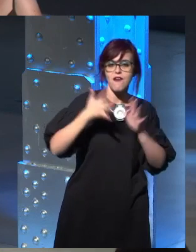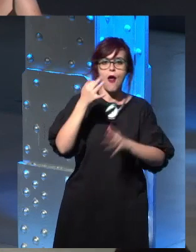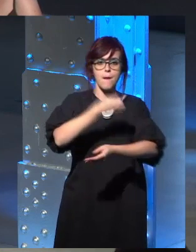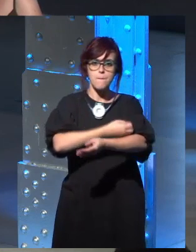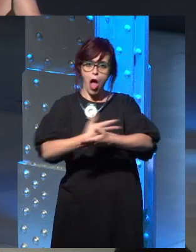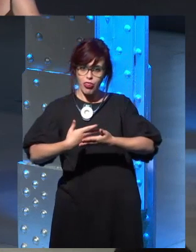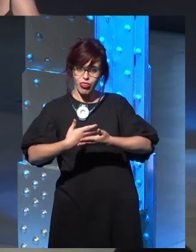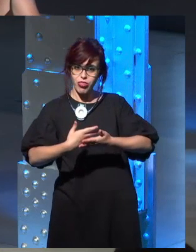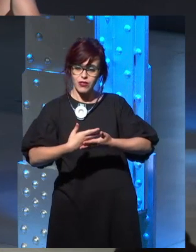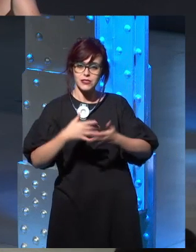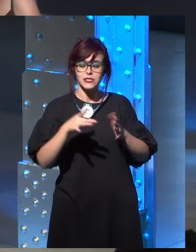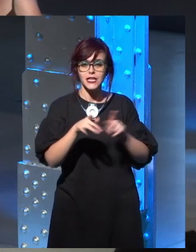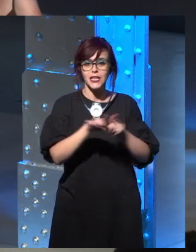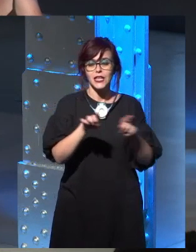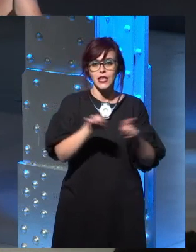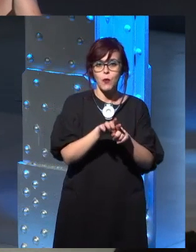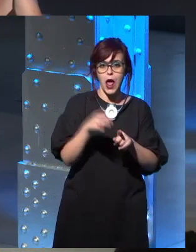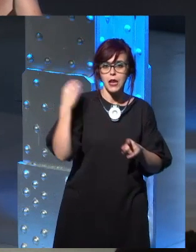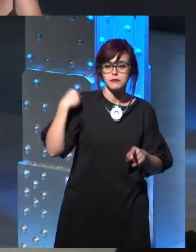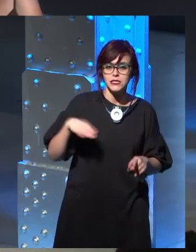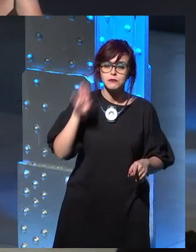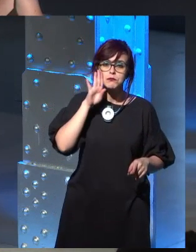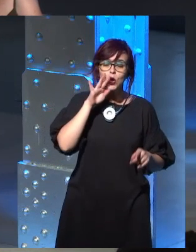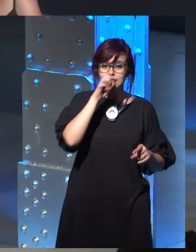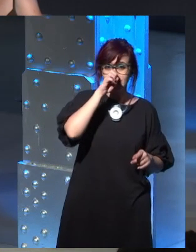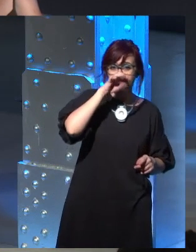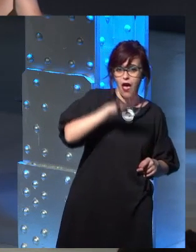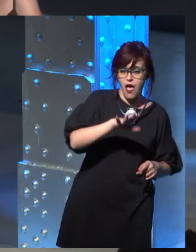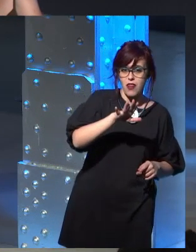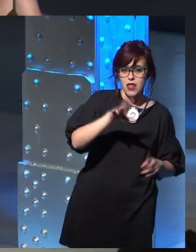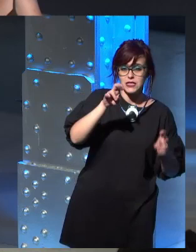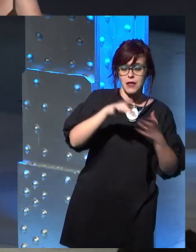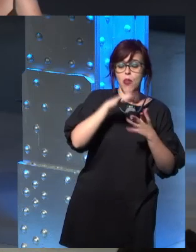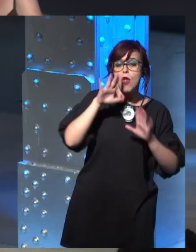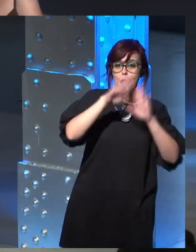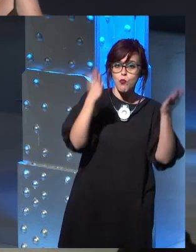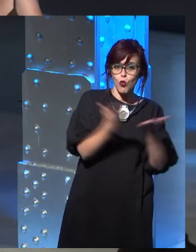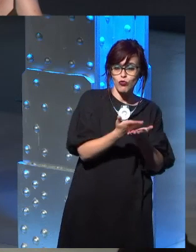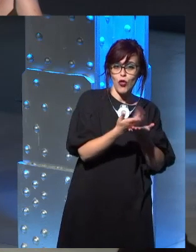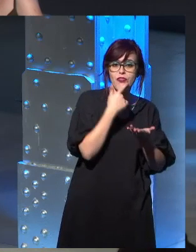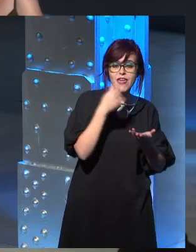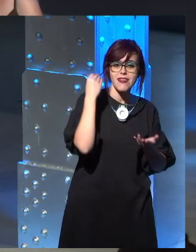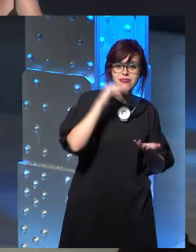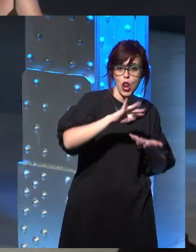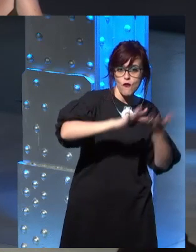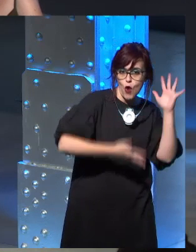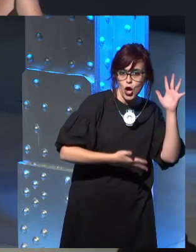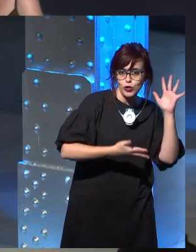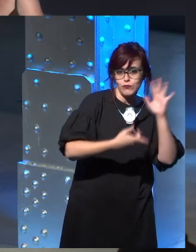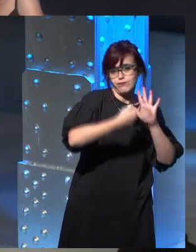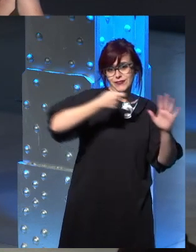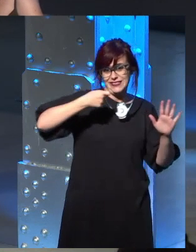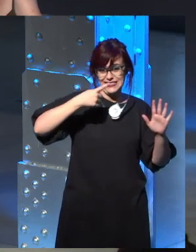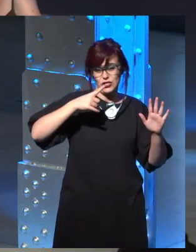material that was cut from the book that we had to condense. And also, finishing writing up the